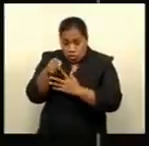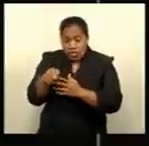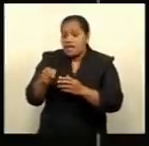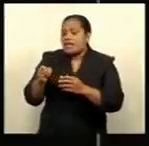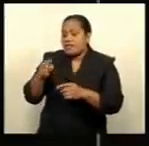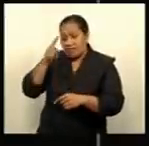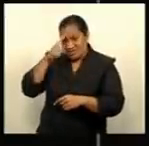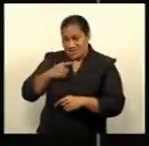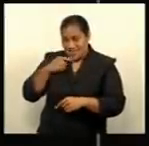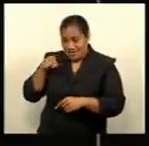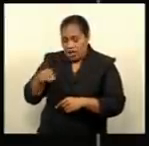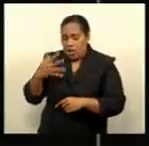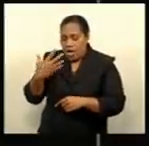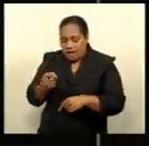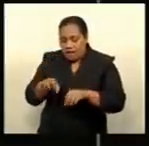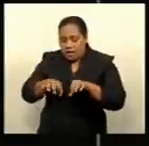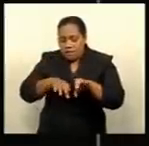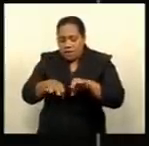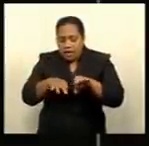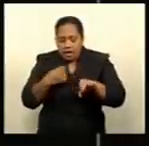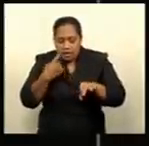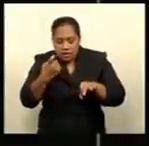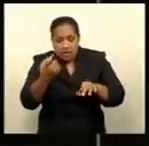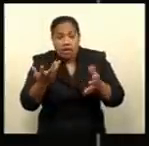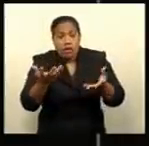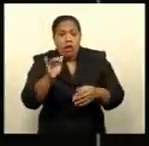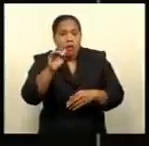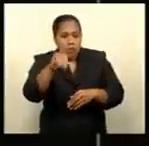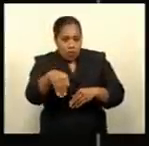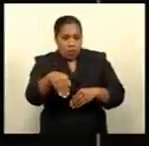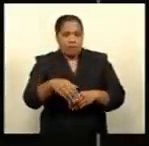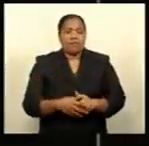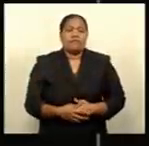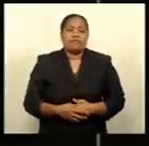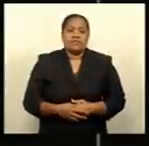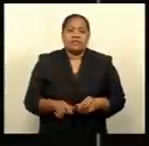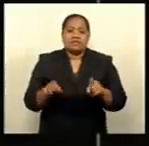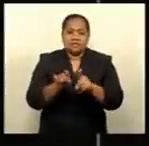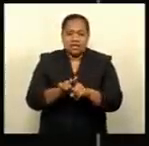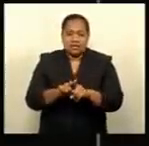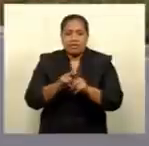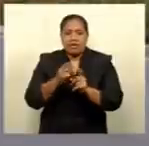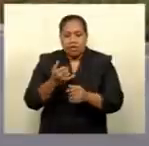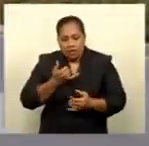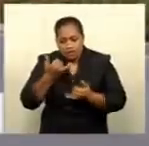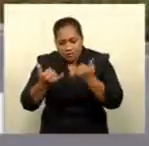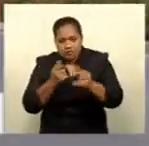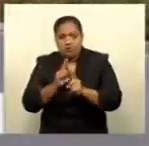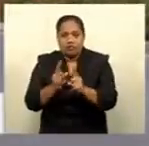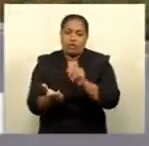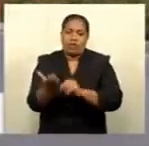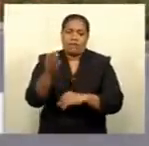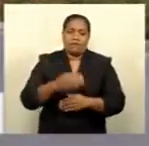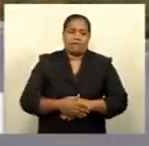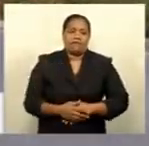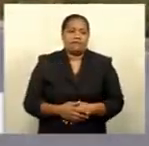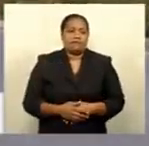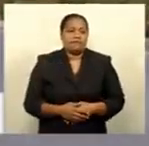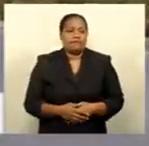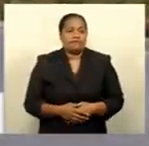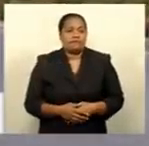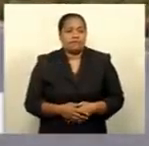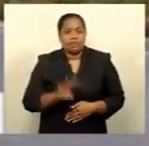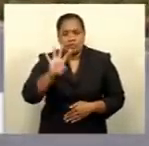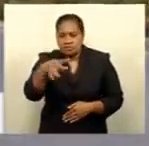to a care plan at home and followed up through telehealth. Ritika Kumar reports. The ministry considers different